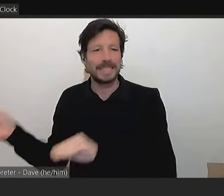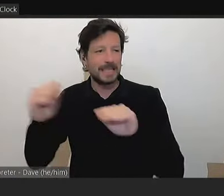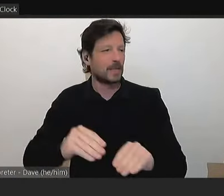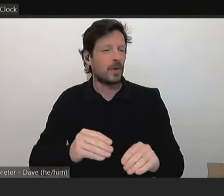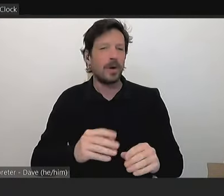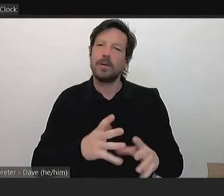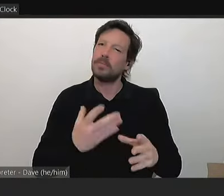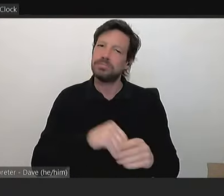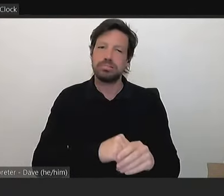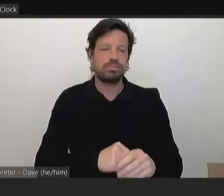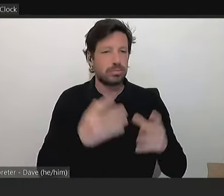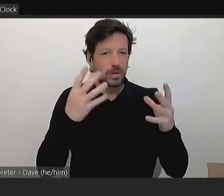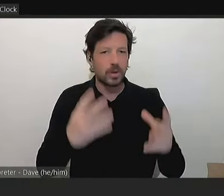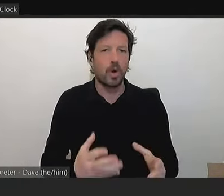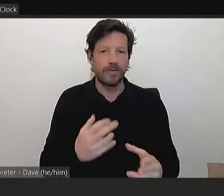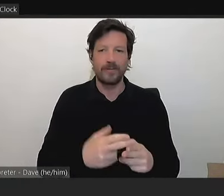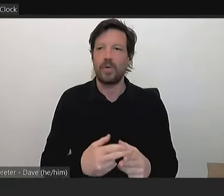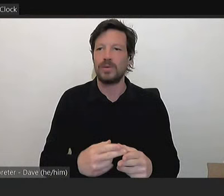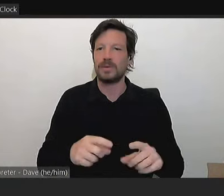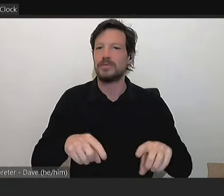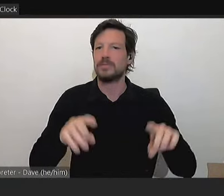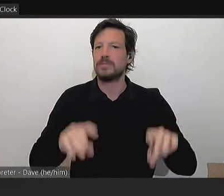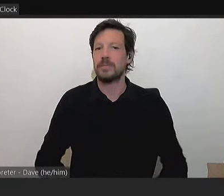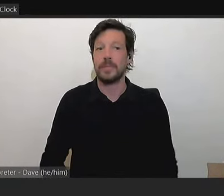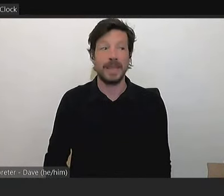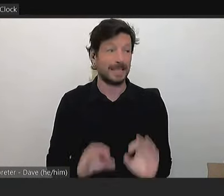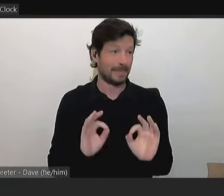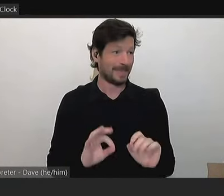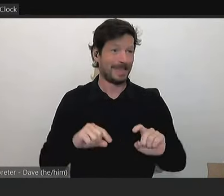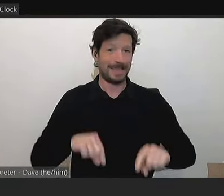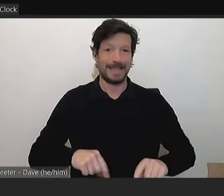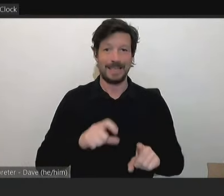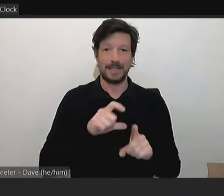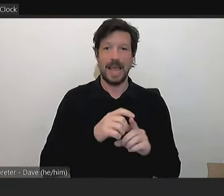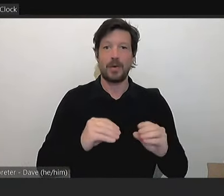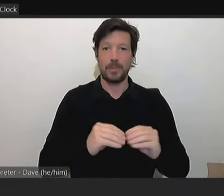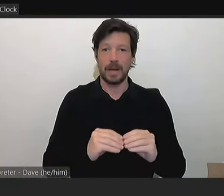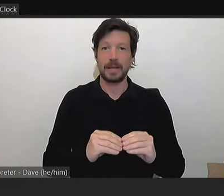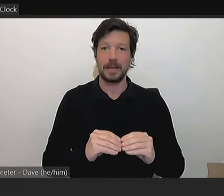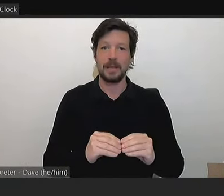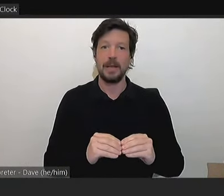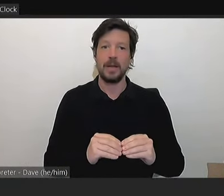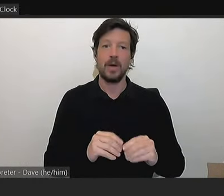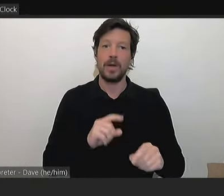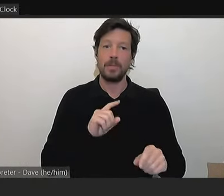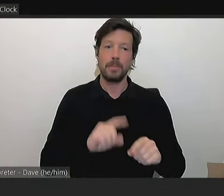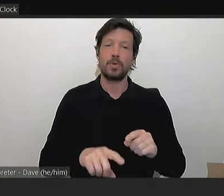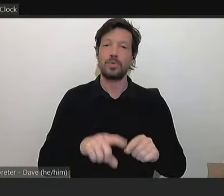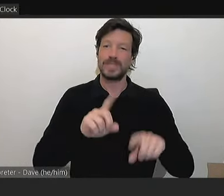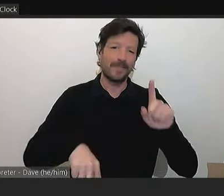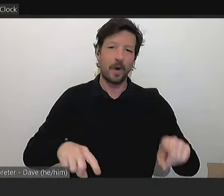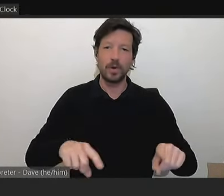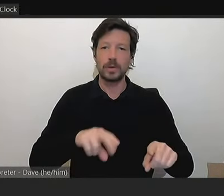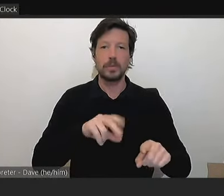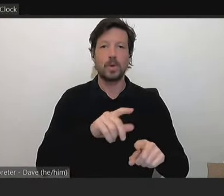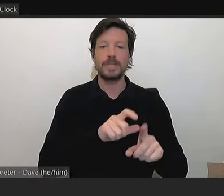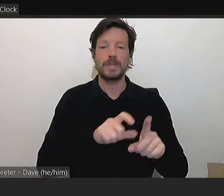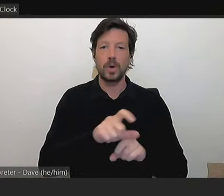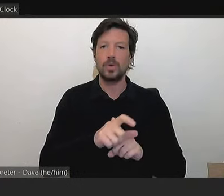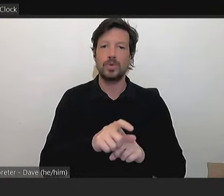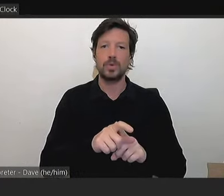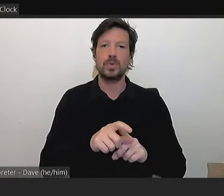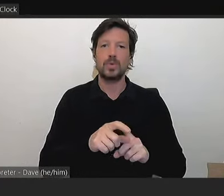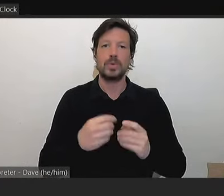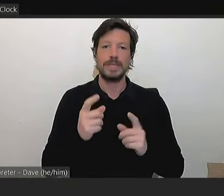a city like Darabin, which is one of the most diverse and multicultural municipalities in all of Australia. Your So,